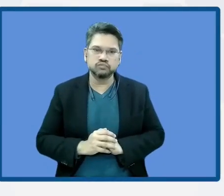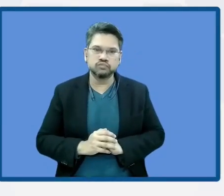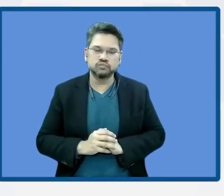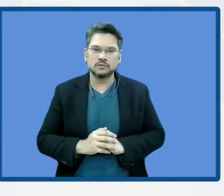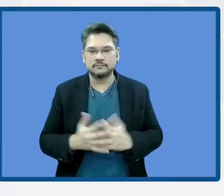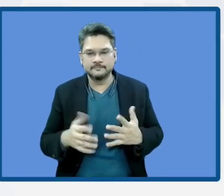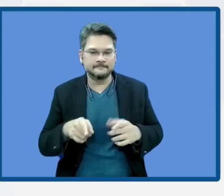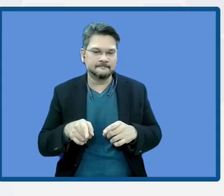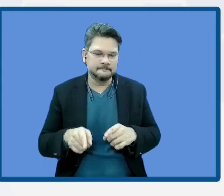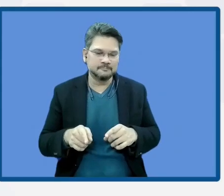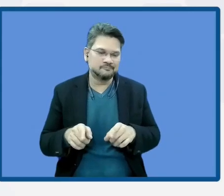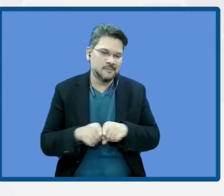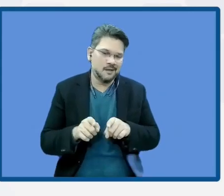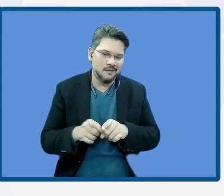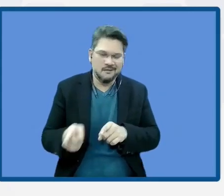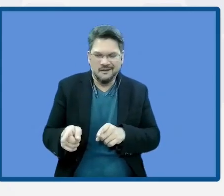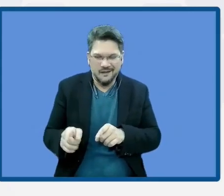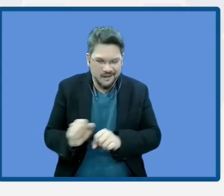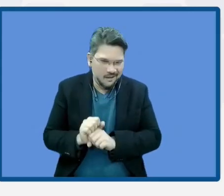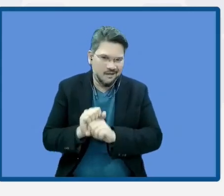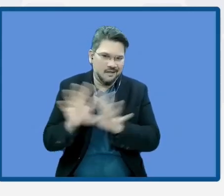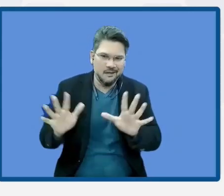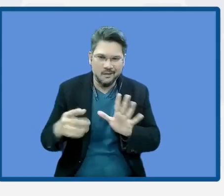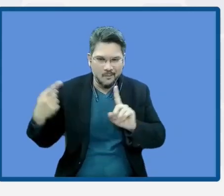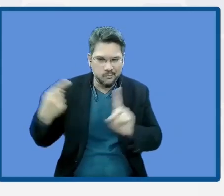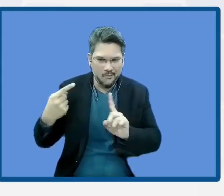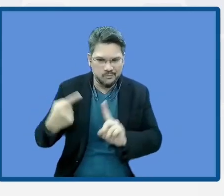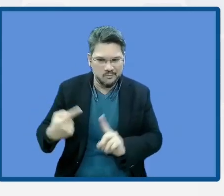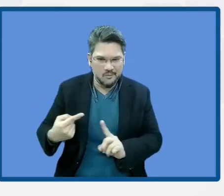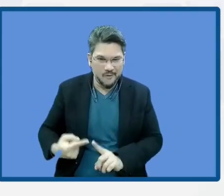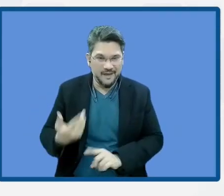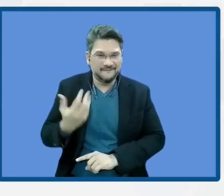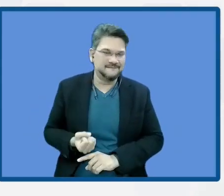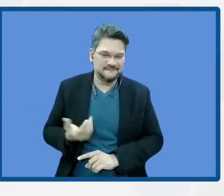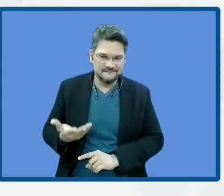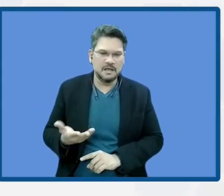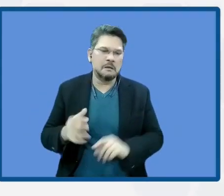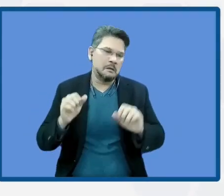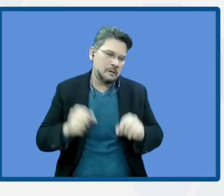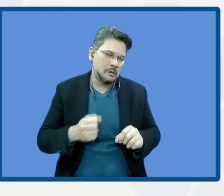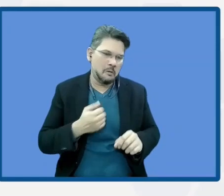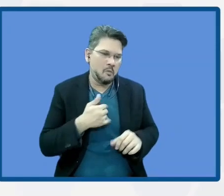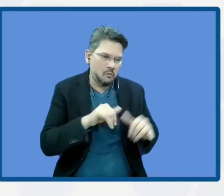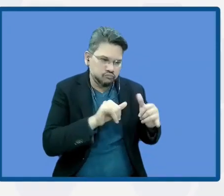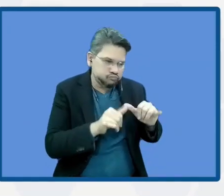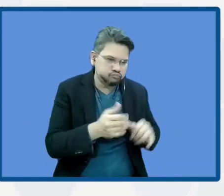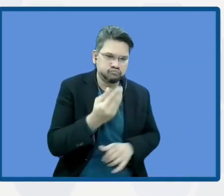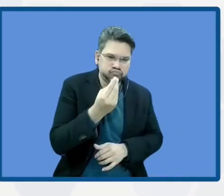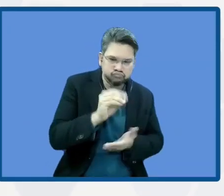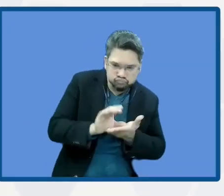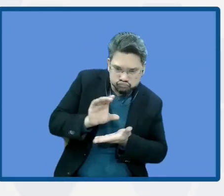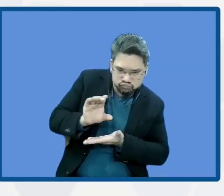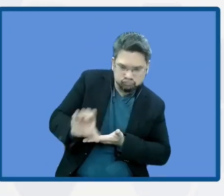and precise point. So we can start by measuring costs of investment and maintenance.